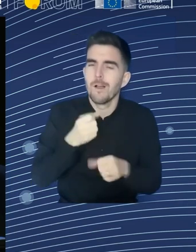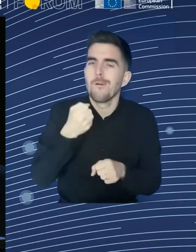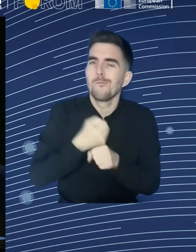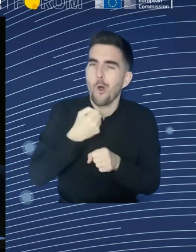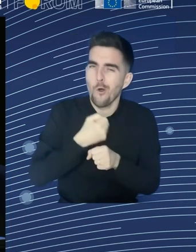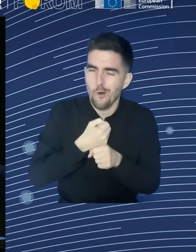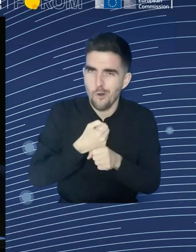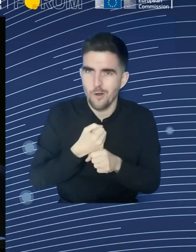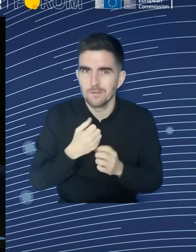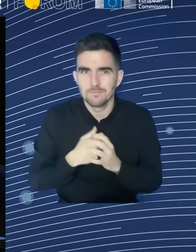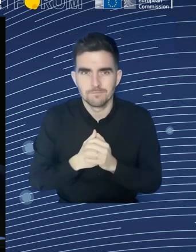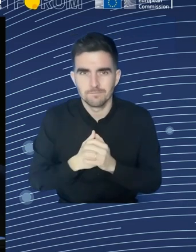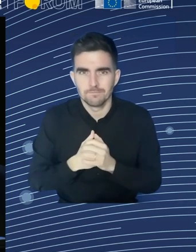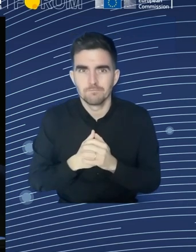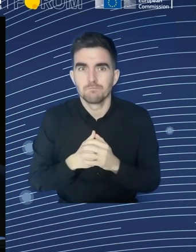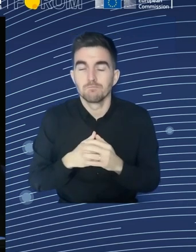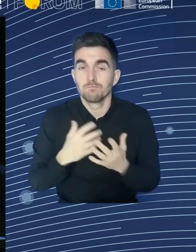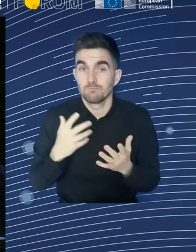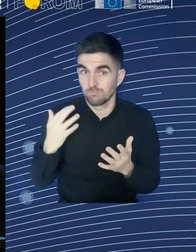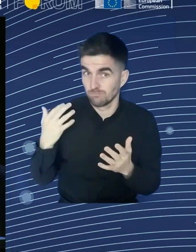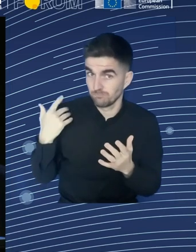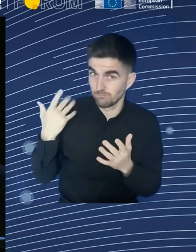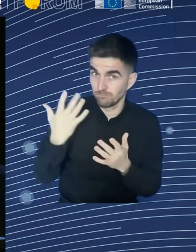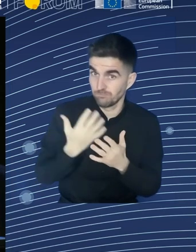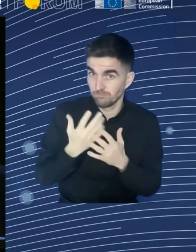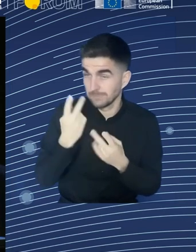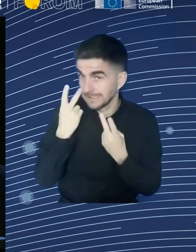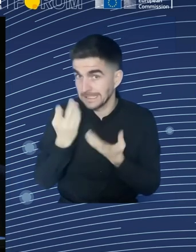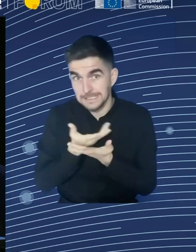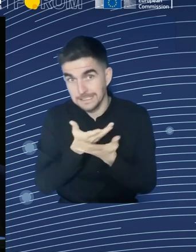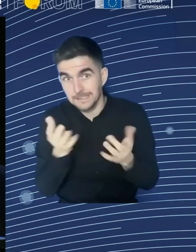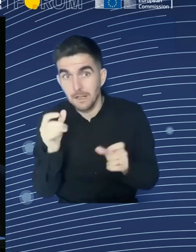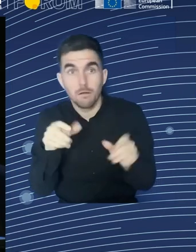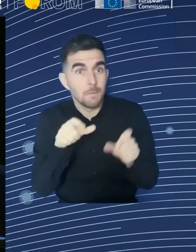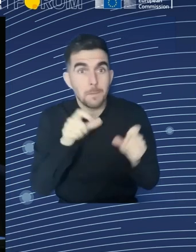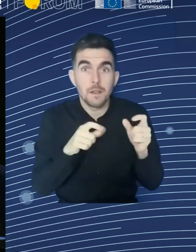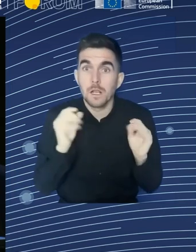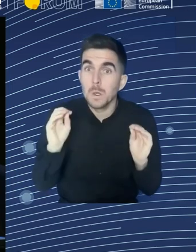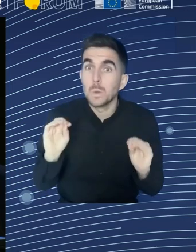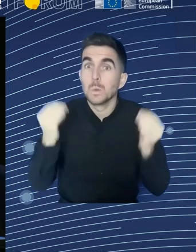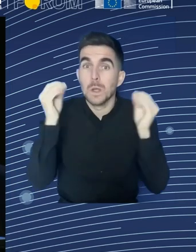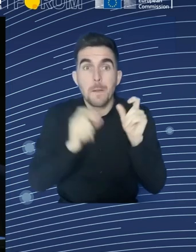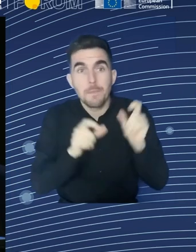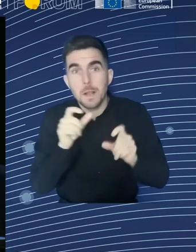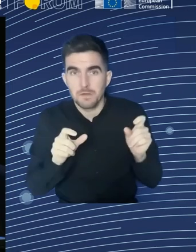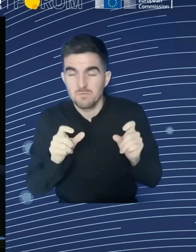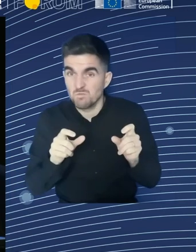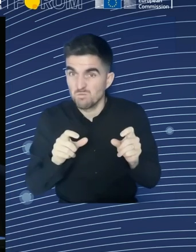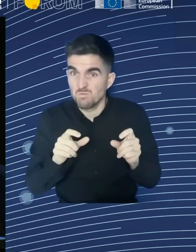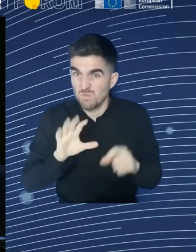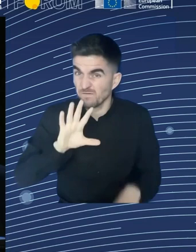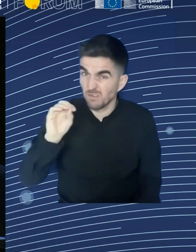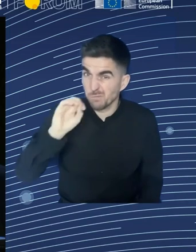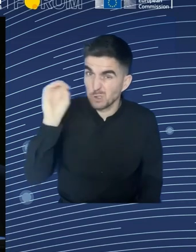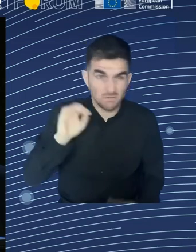And how can the EU reconcile unpaid traineeships with the pillar? So, I guess, looking at quality work.